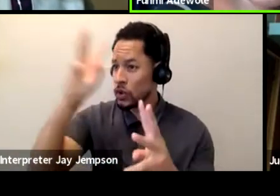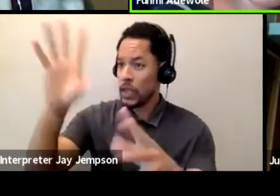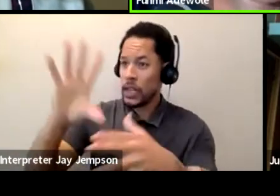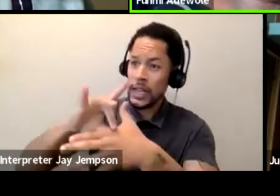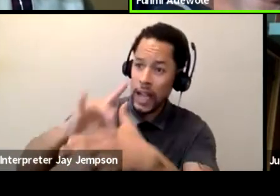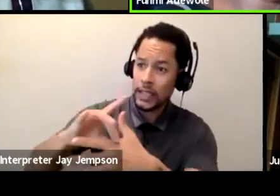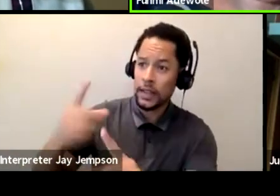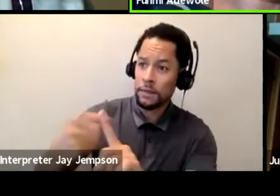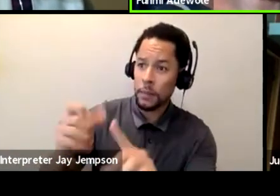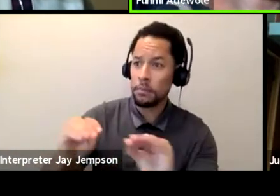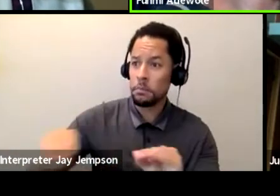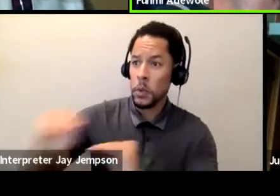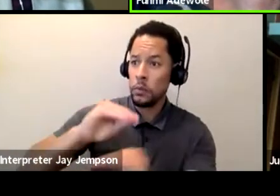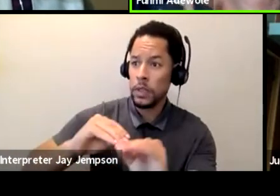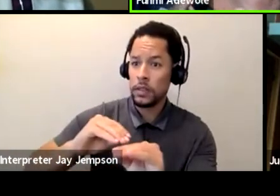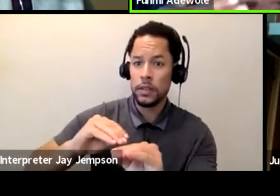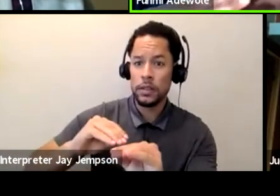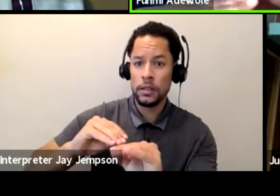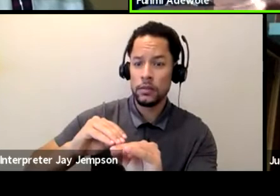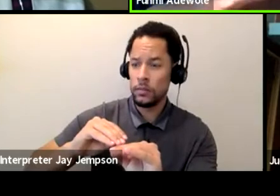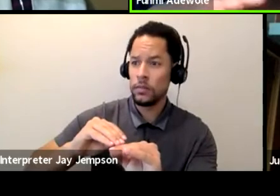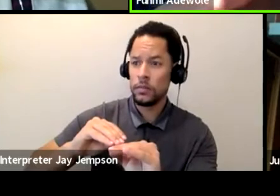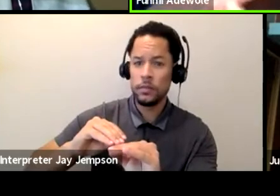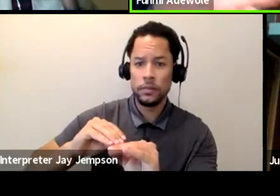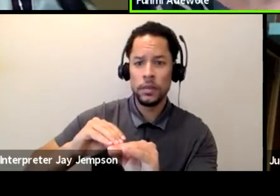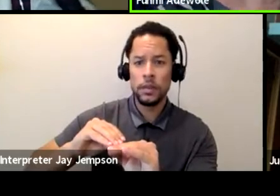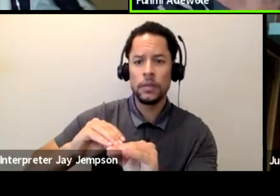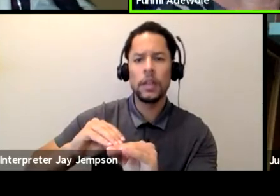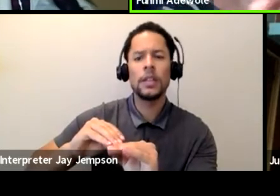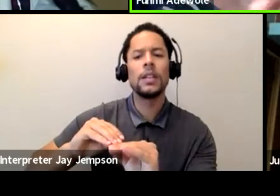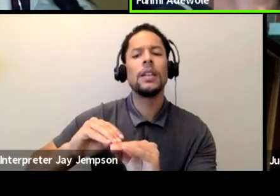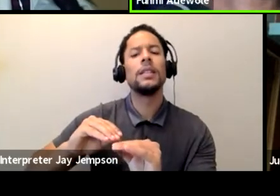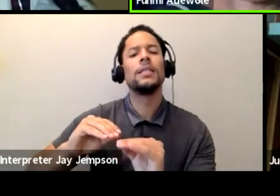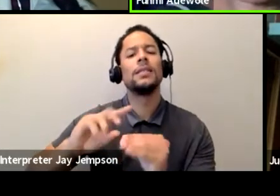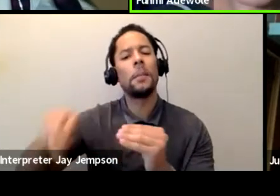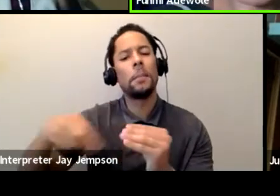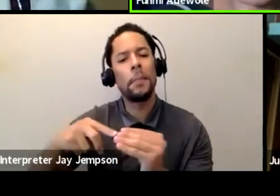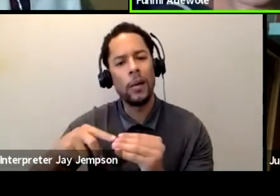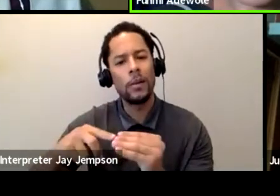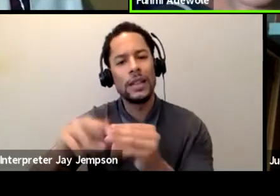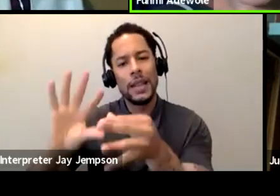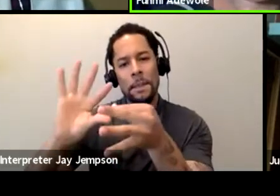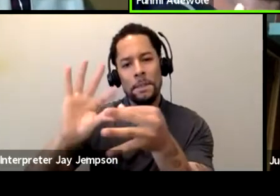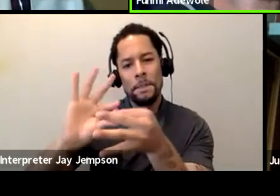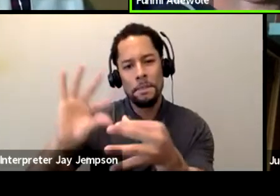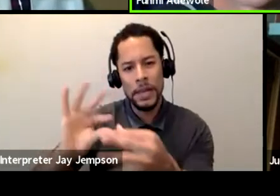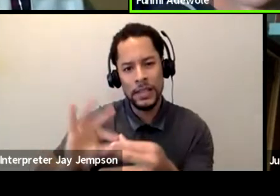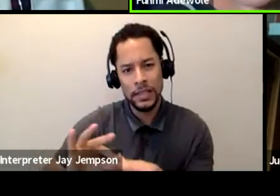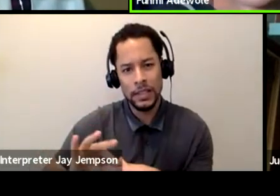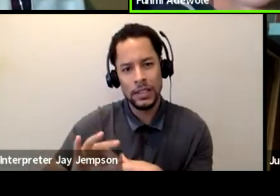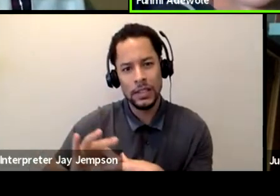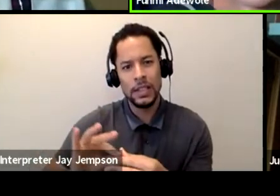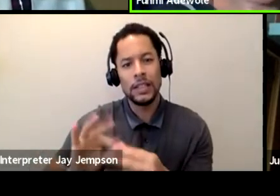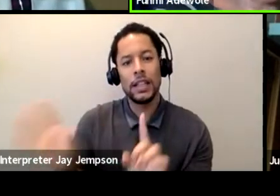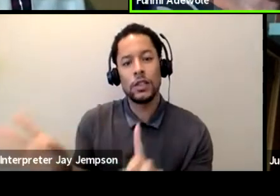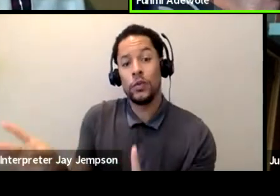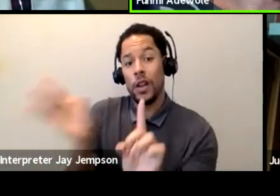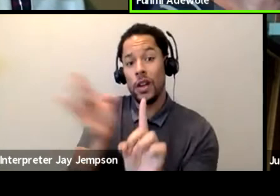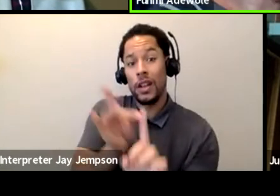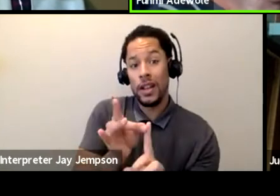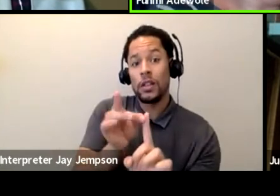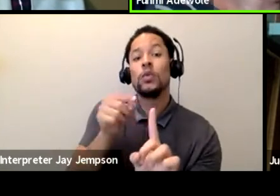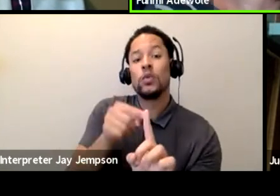Africa, but it's more about the message you are sort of channeling through the forms that you're more interested in.